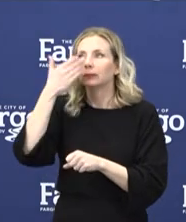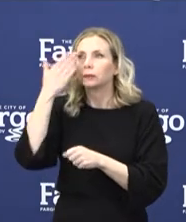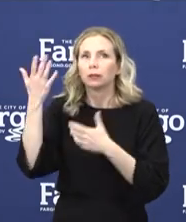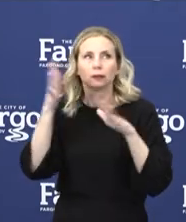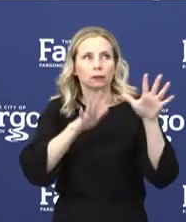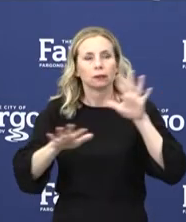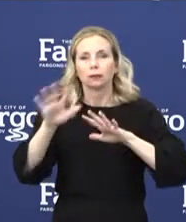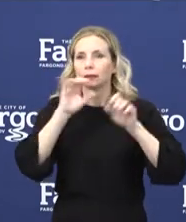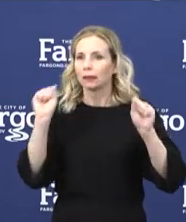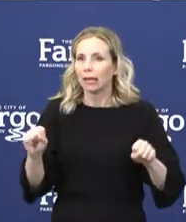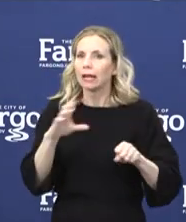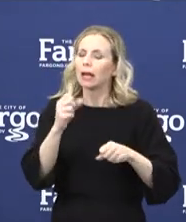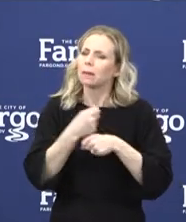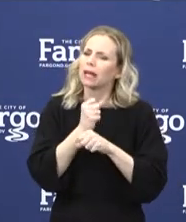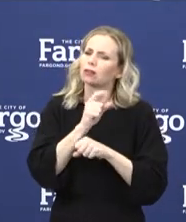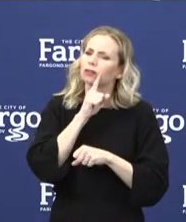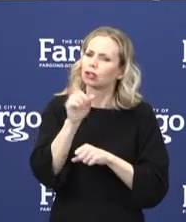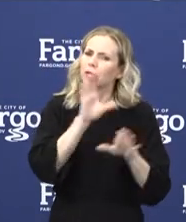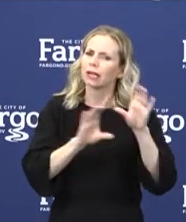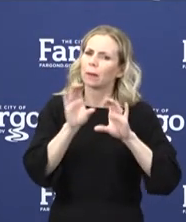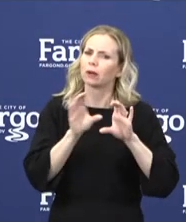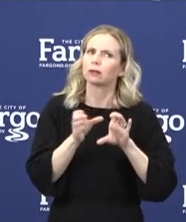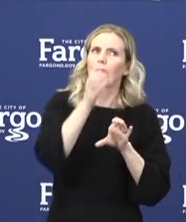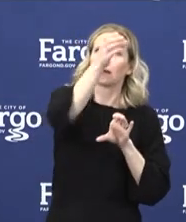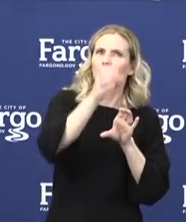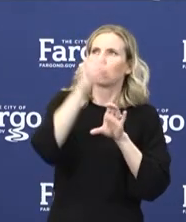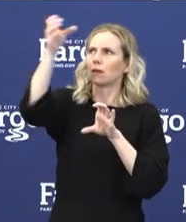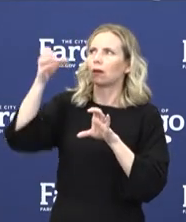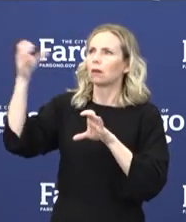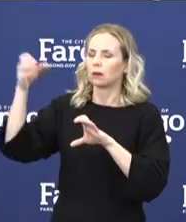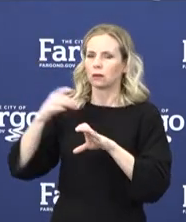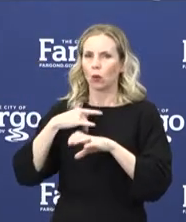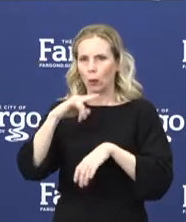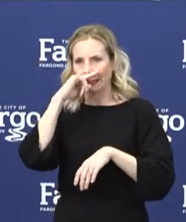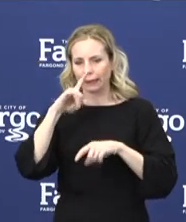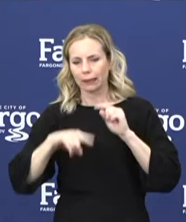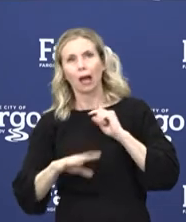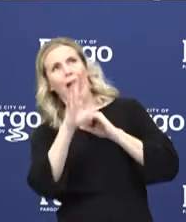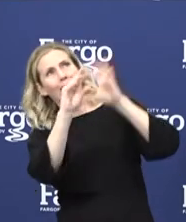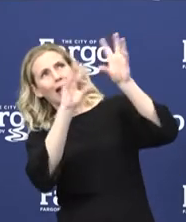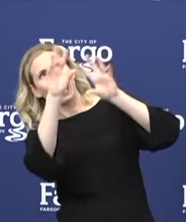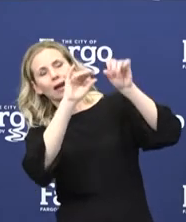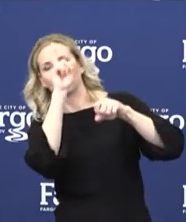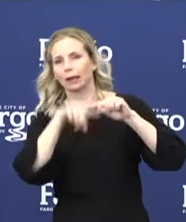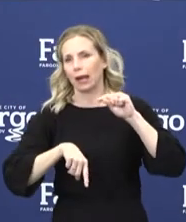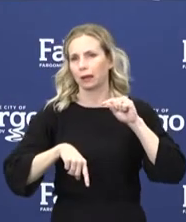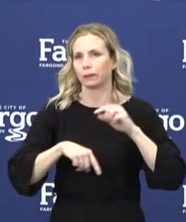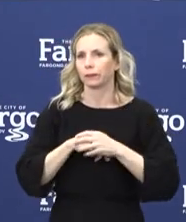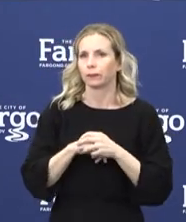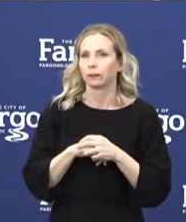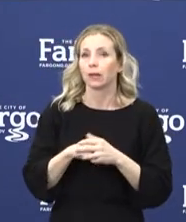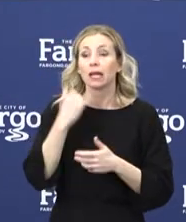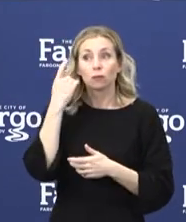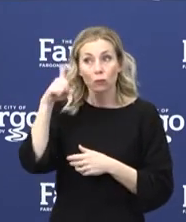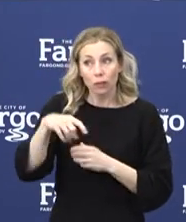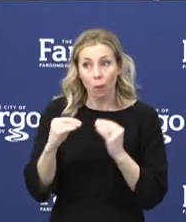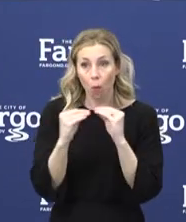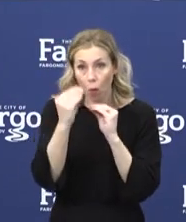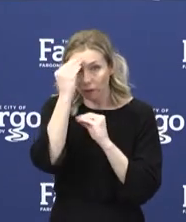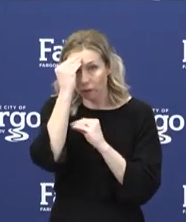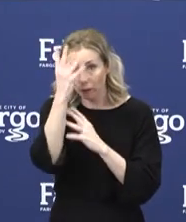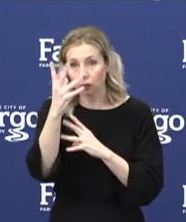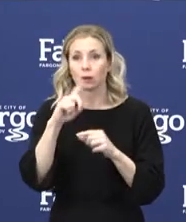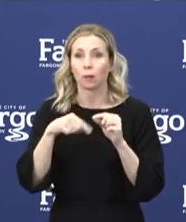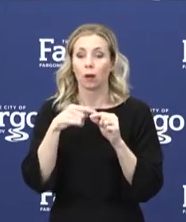of the reach of children. If you need more information on cleaning and cleaning products, please refer to the CDC website, cdc